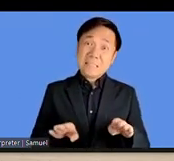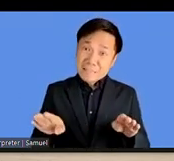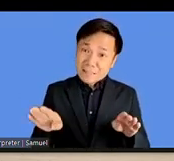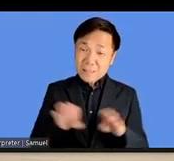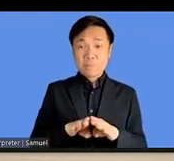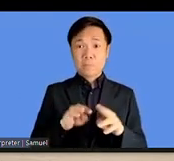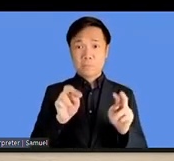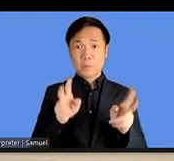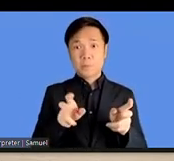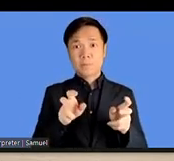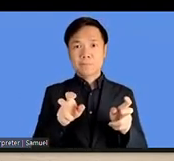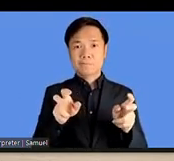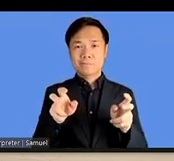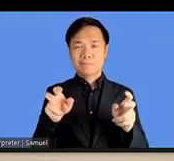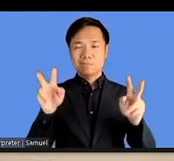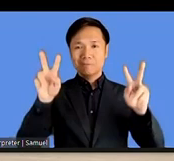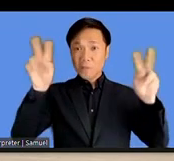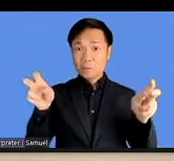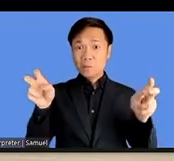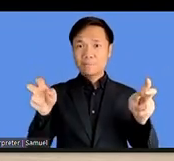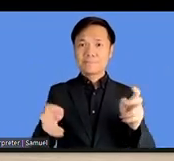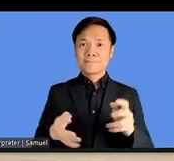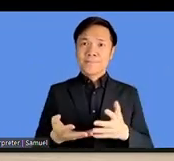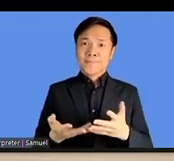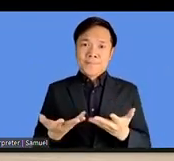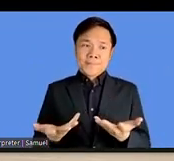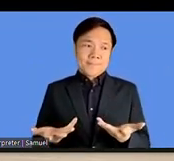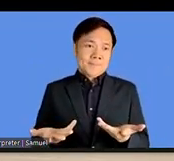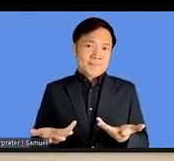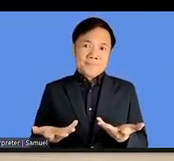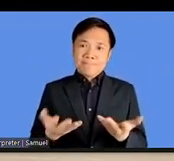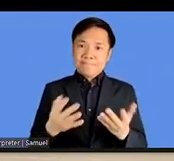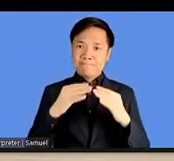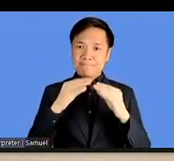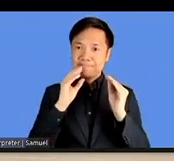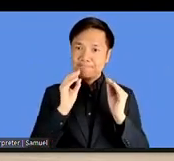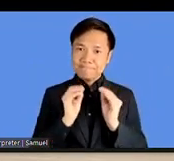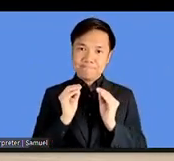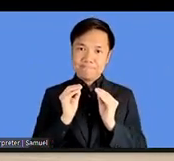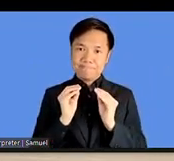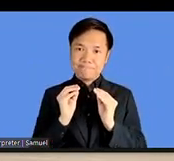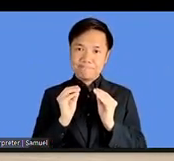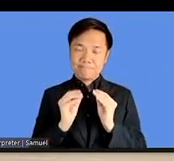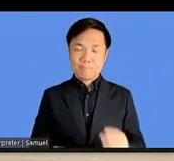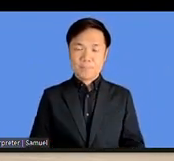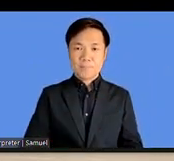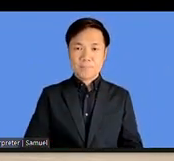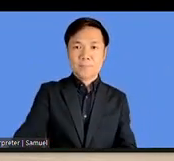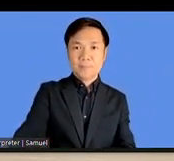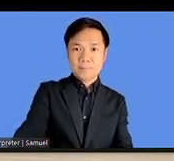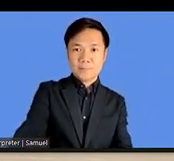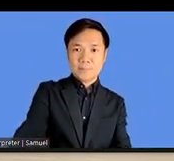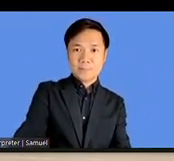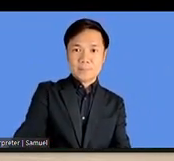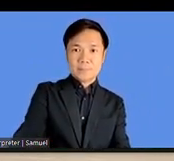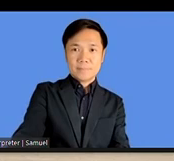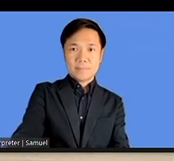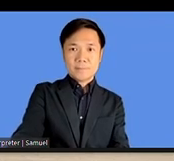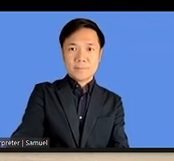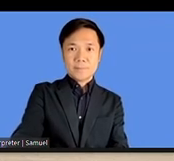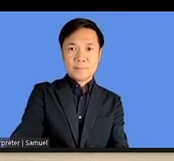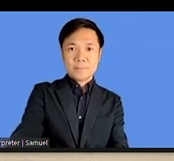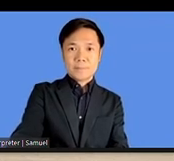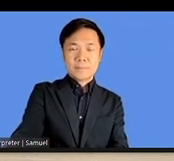Uh, for the most part, from what I can see, uh, in, my sort of short history